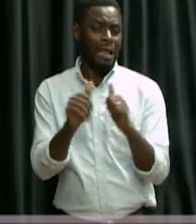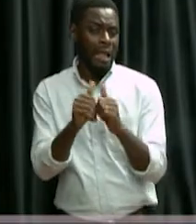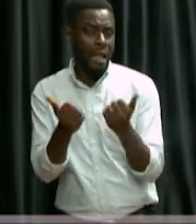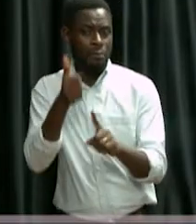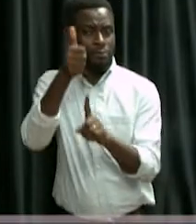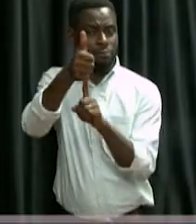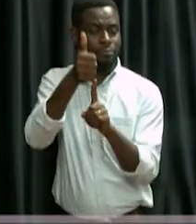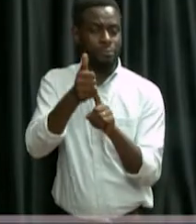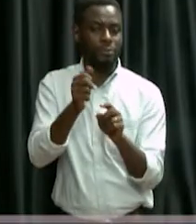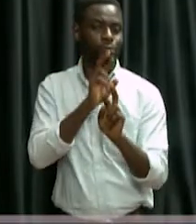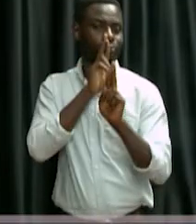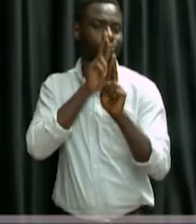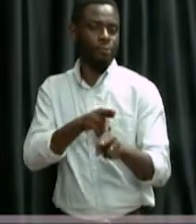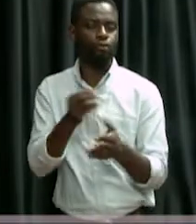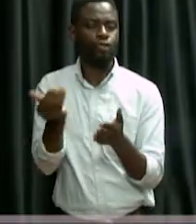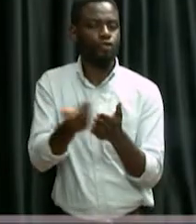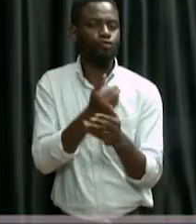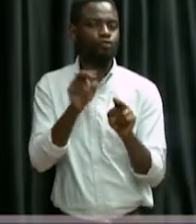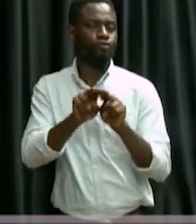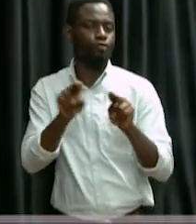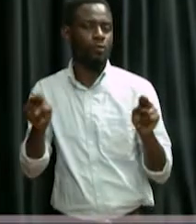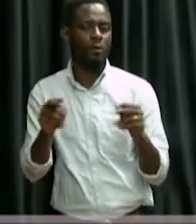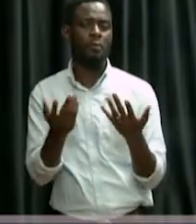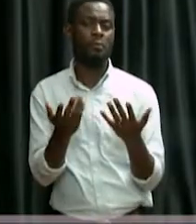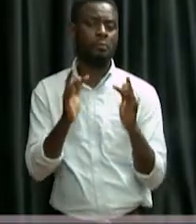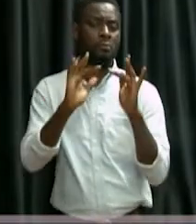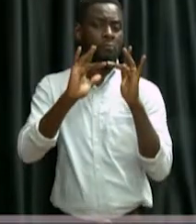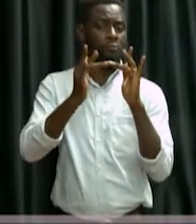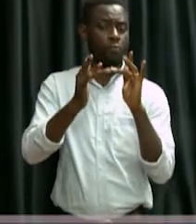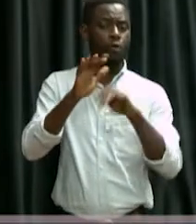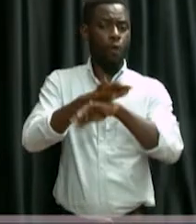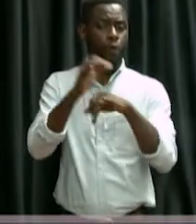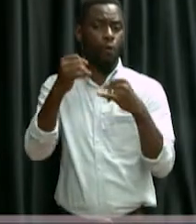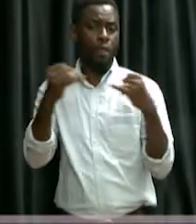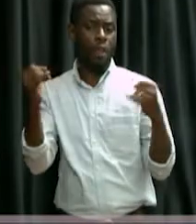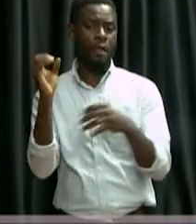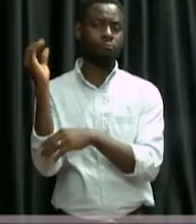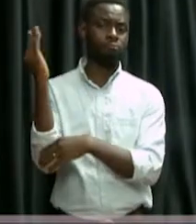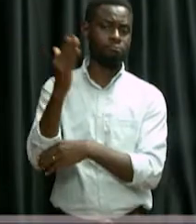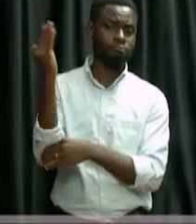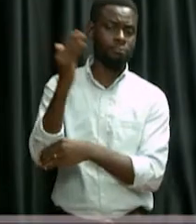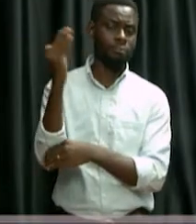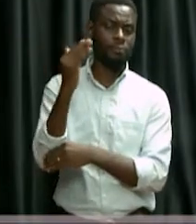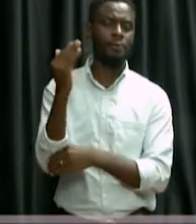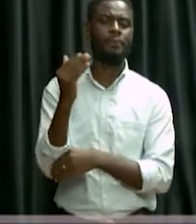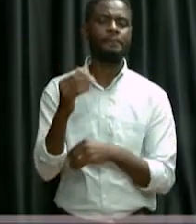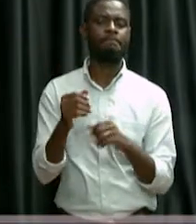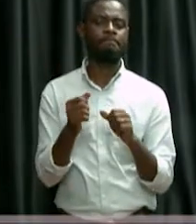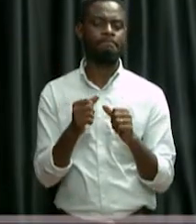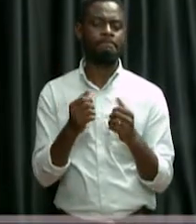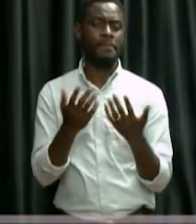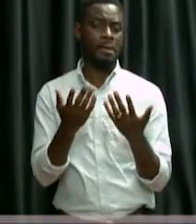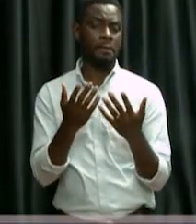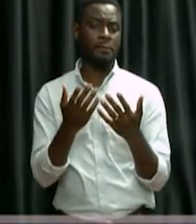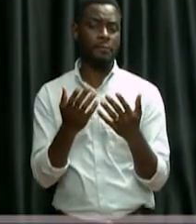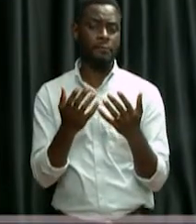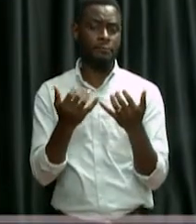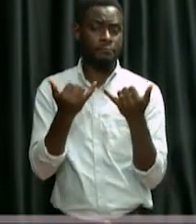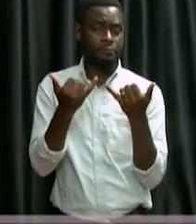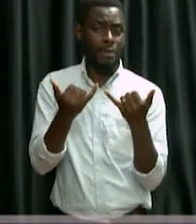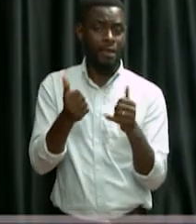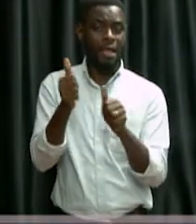new normal? So, our online broadcasts have been strengthened and instead of having